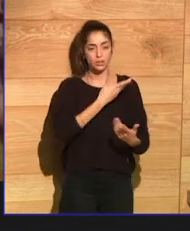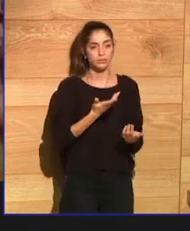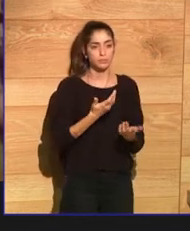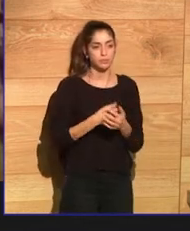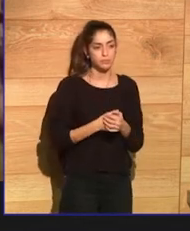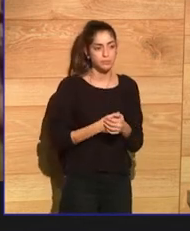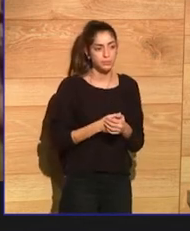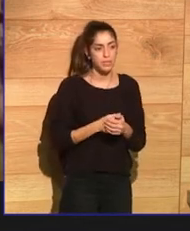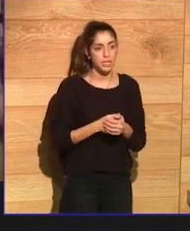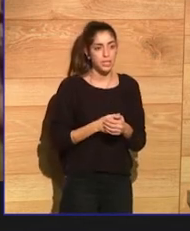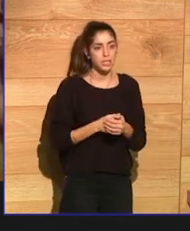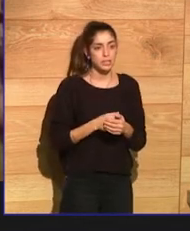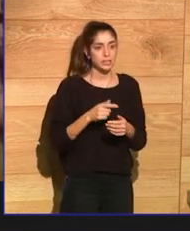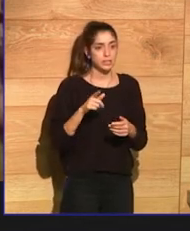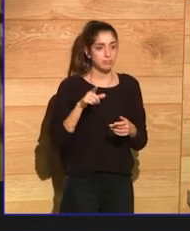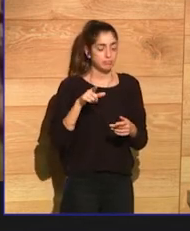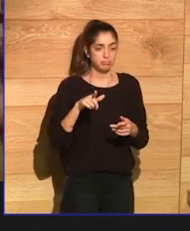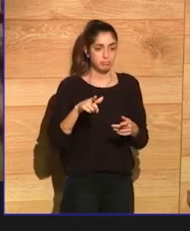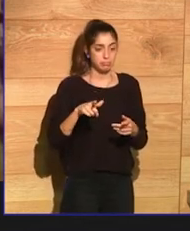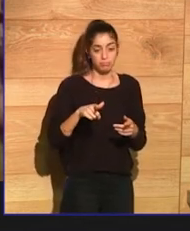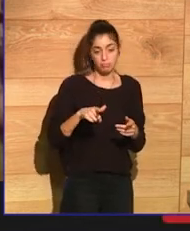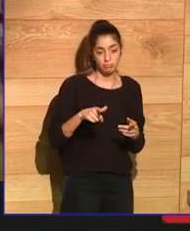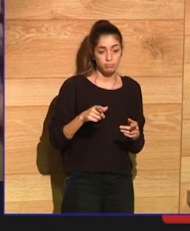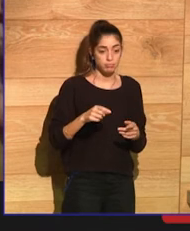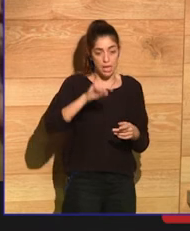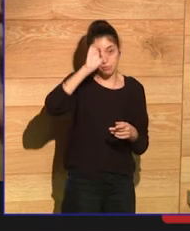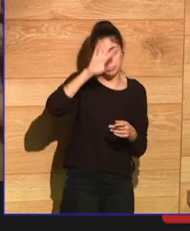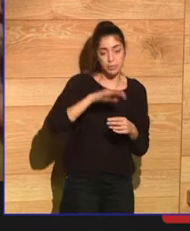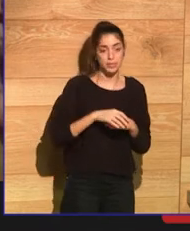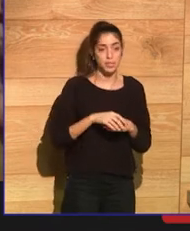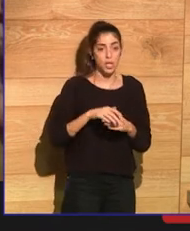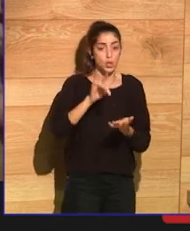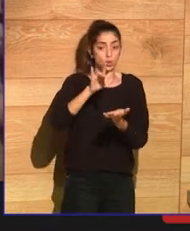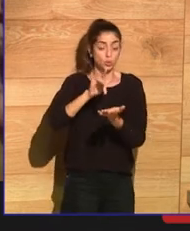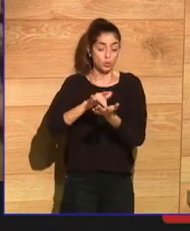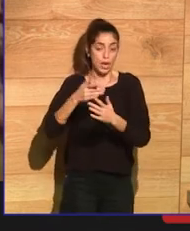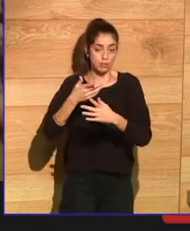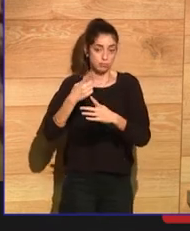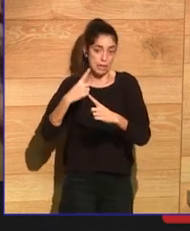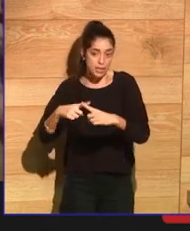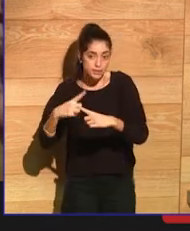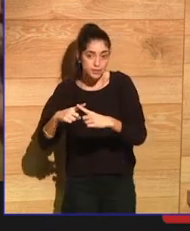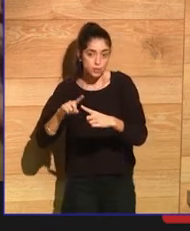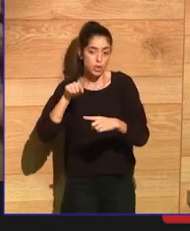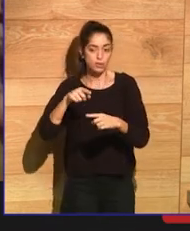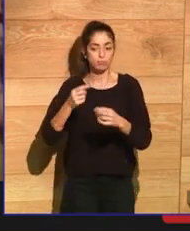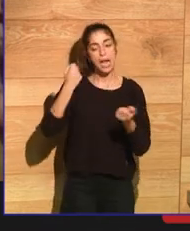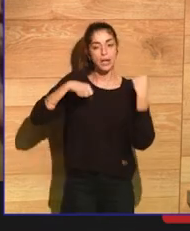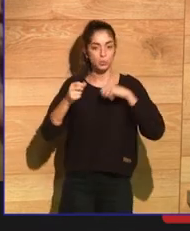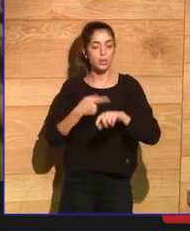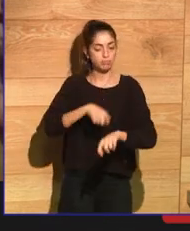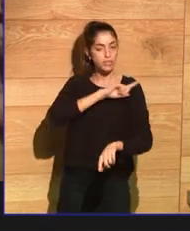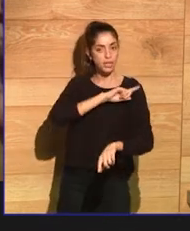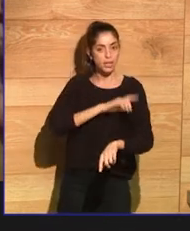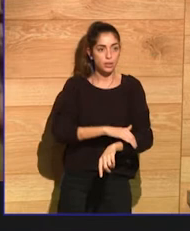sex. So in the way that Heidegger always said that the observer heightens the performance,